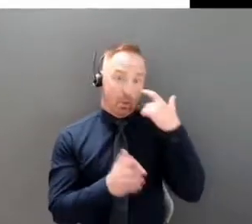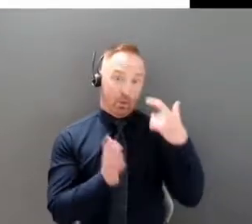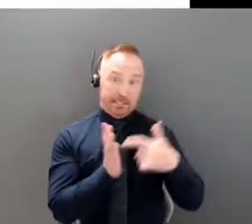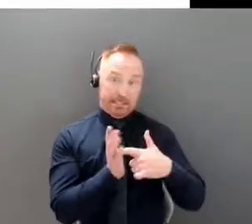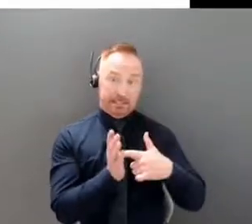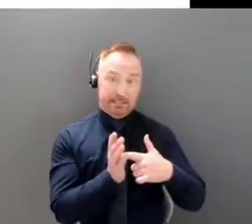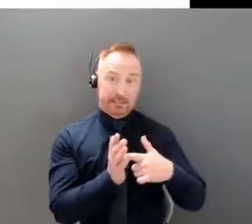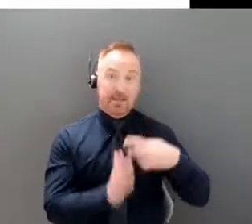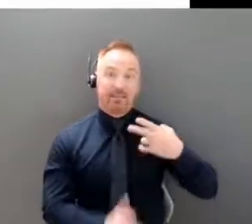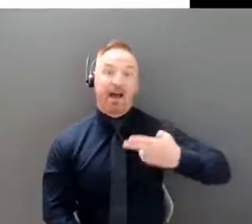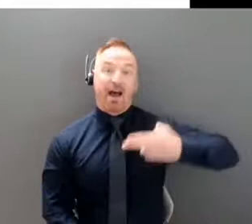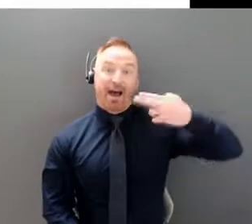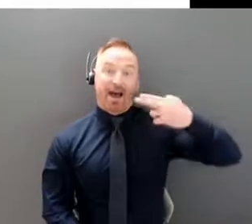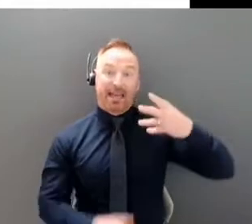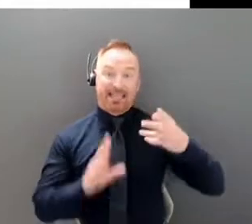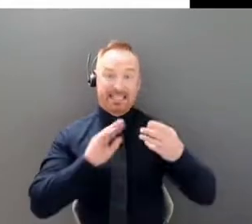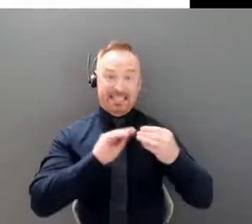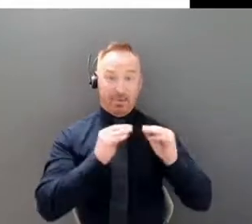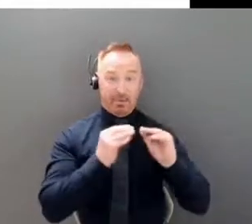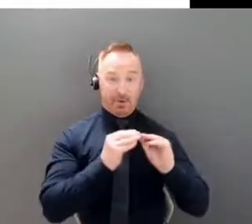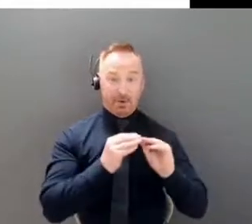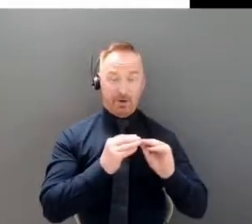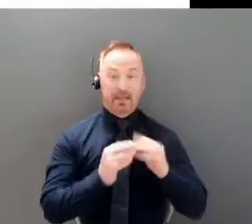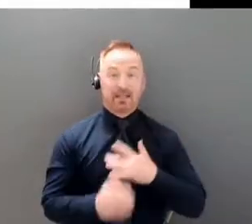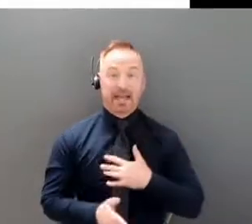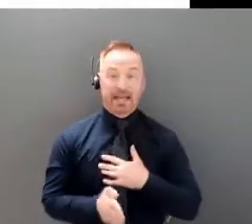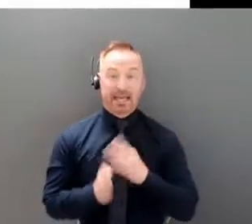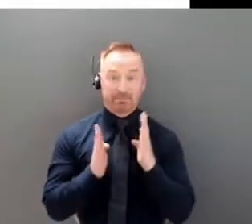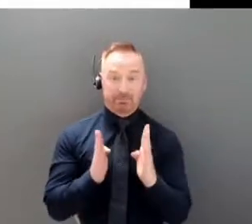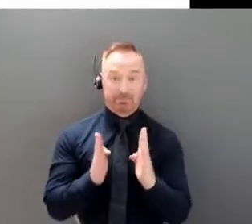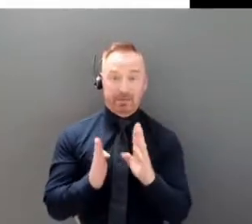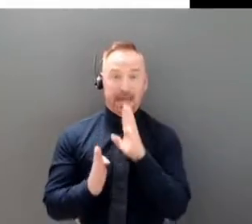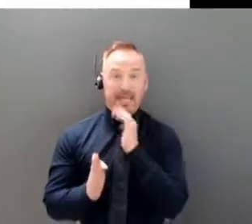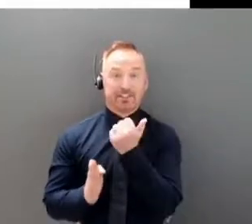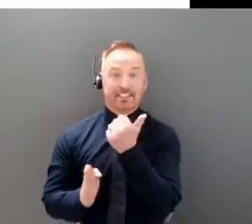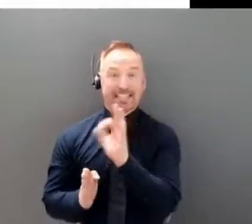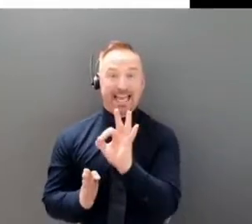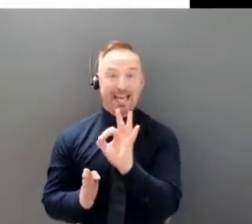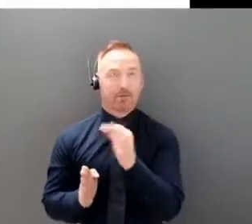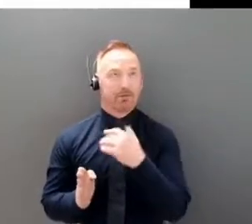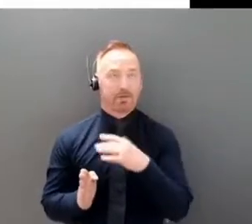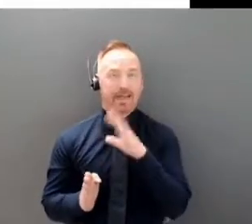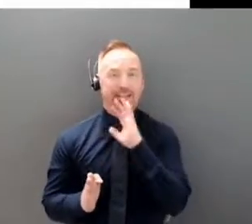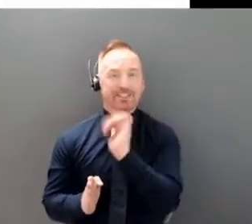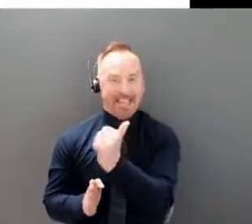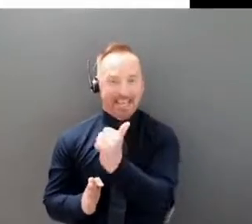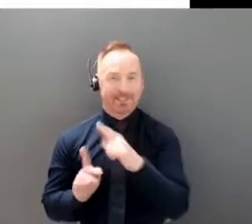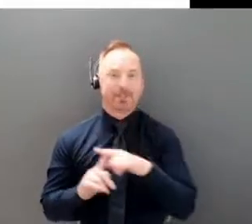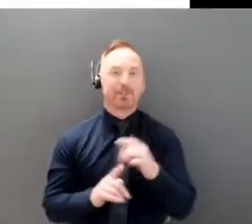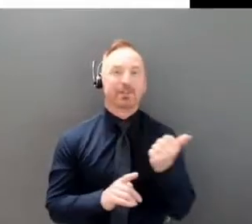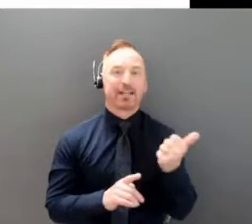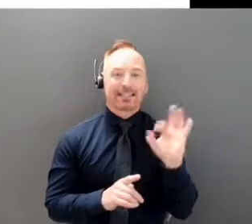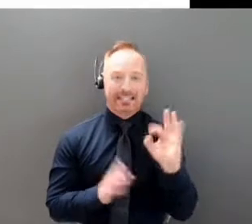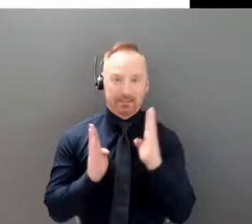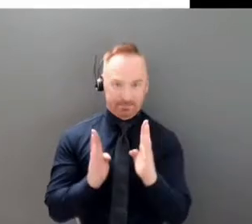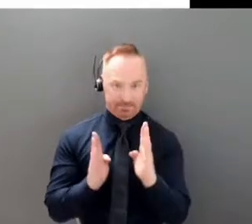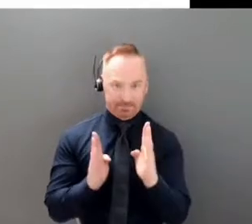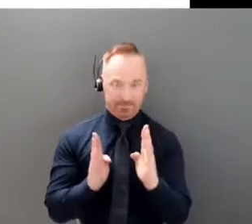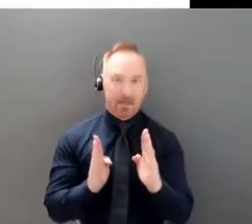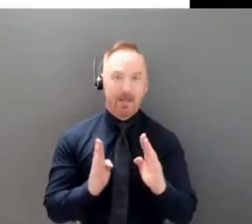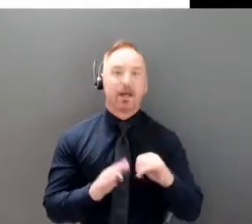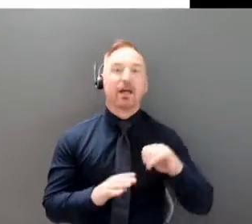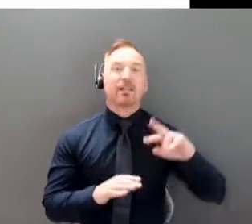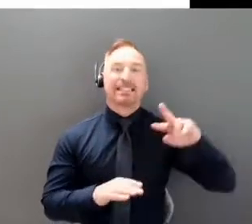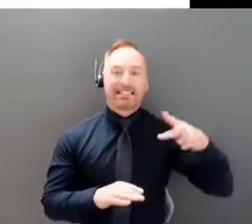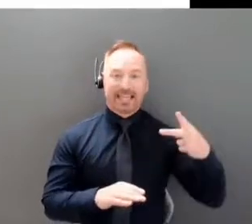of cases is in the 10 to 19 age group. and then the second highest is in the 20